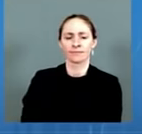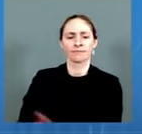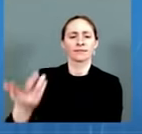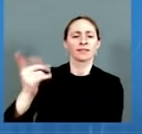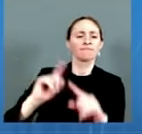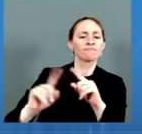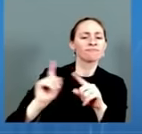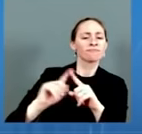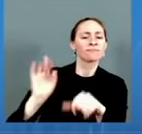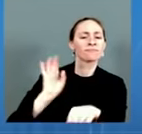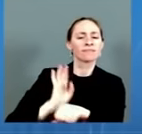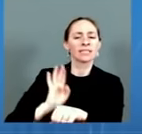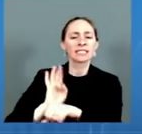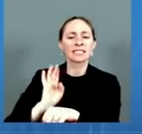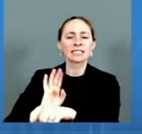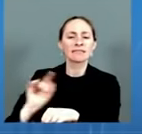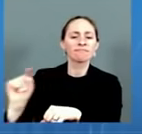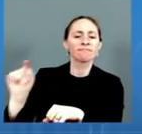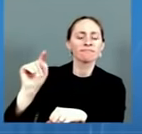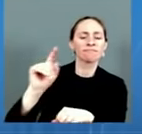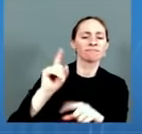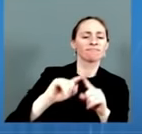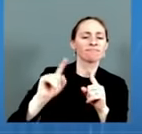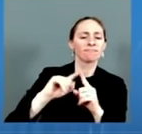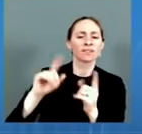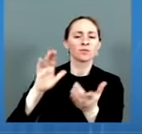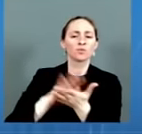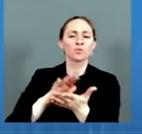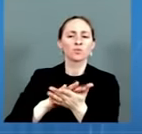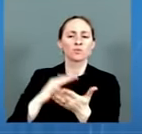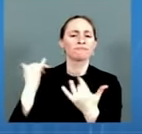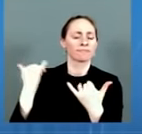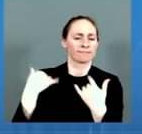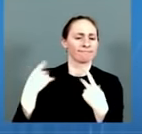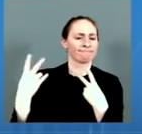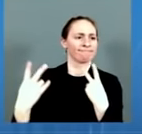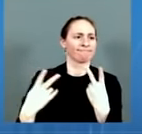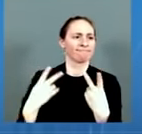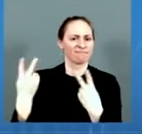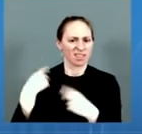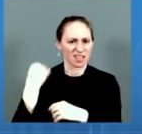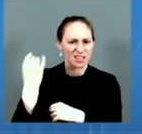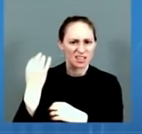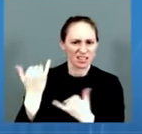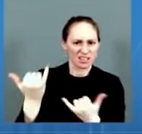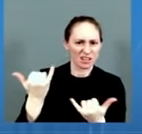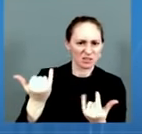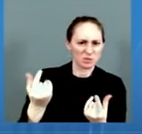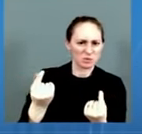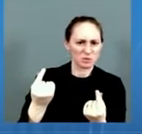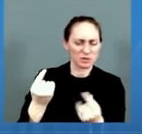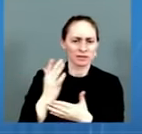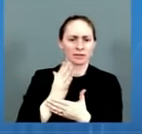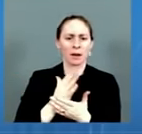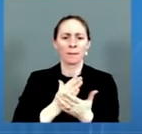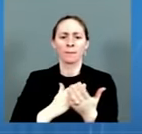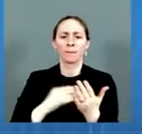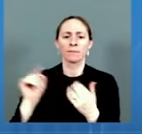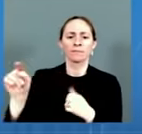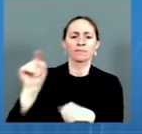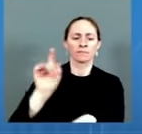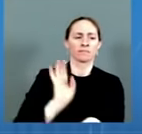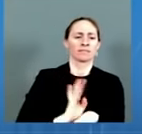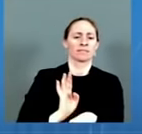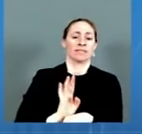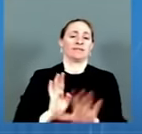of employers put on hold their return to office strategies. We're seeing schools and colleges move to virtual or warn